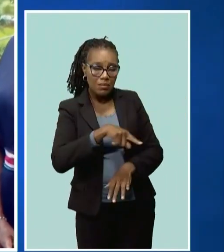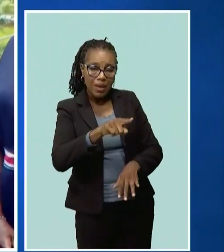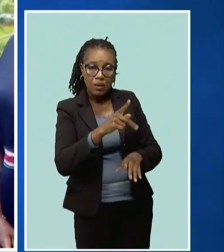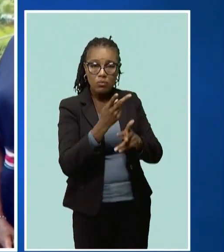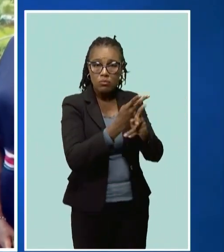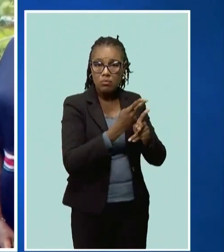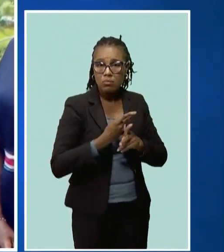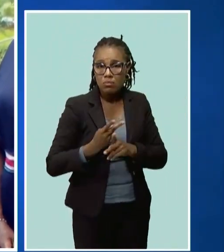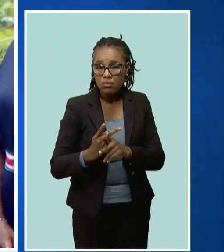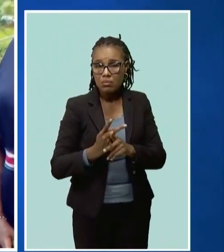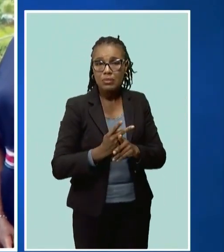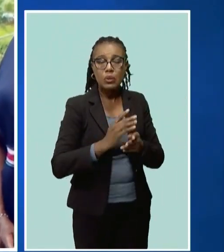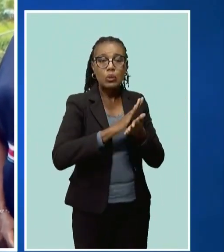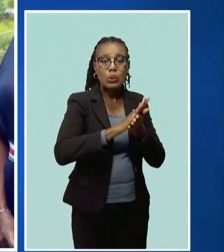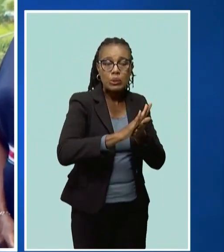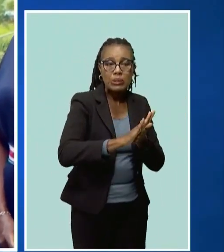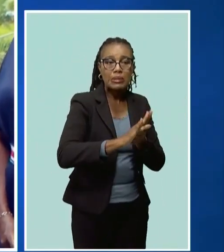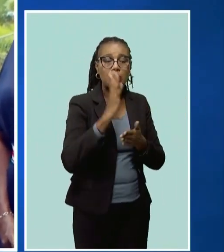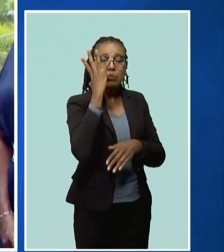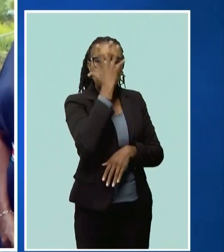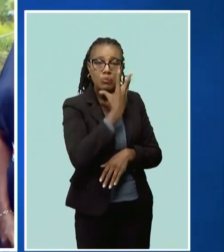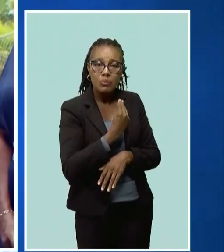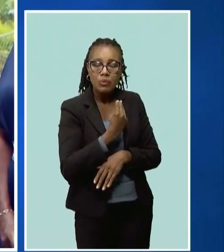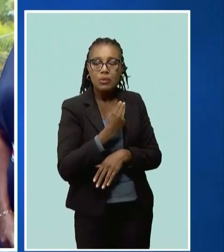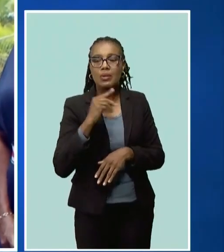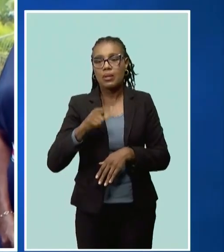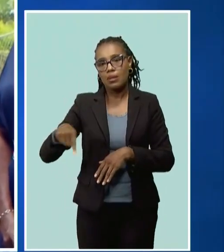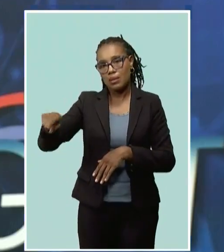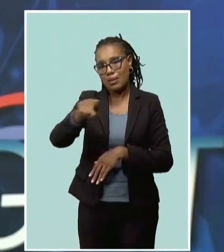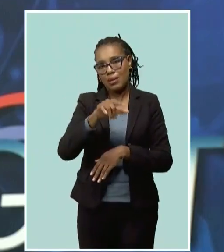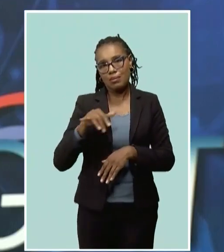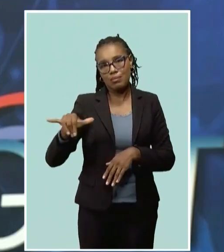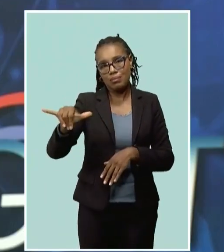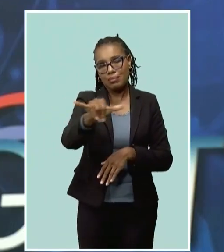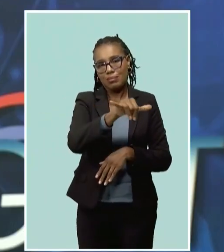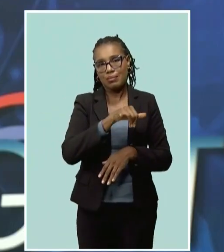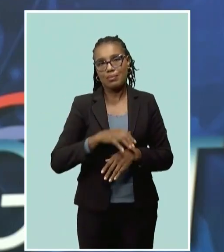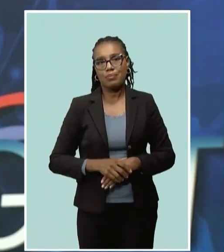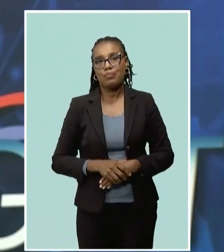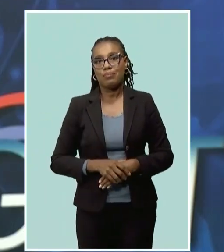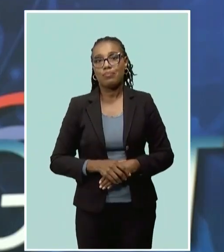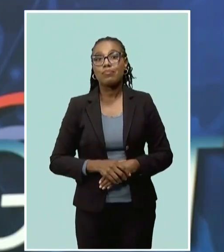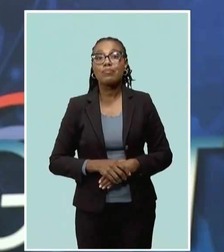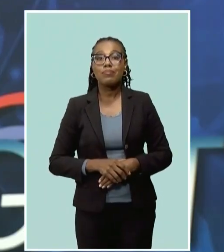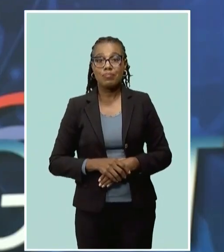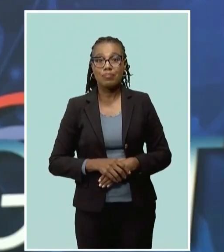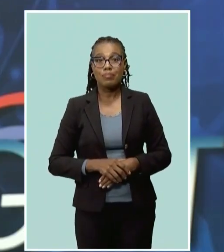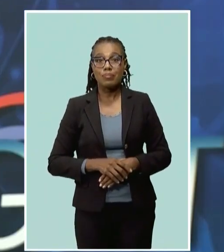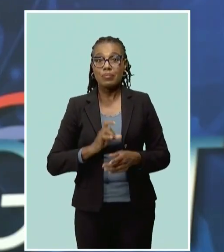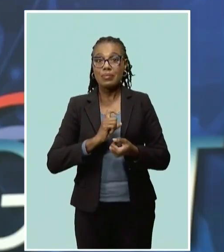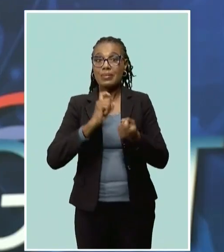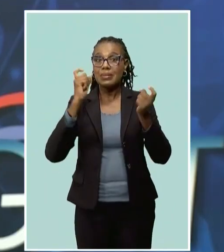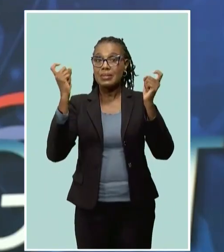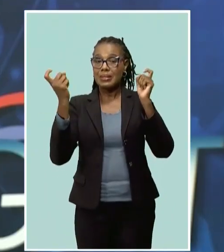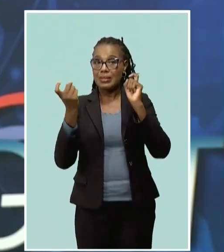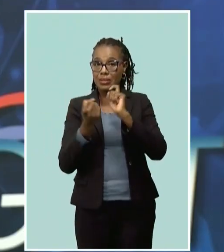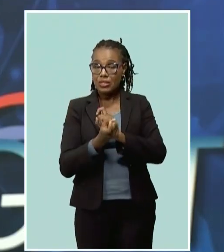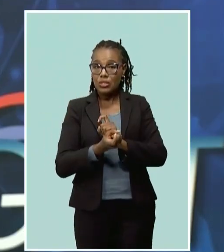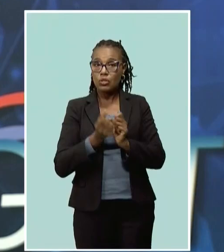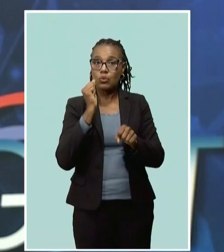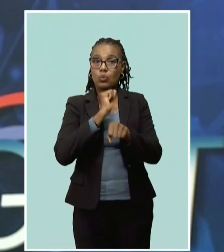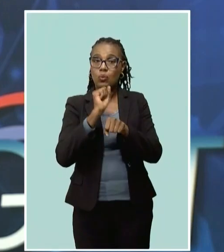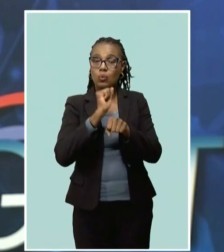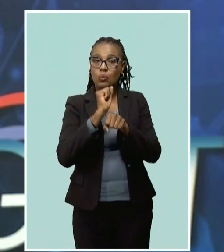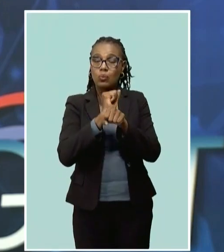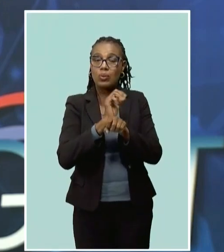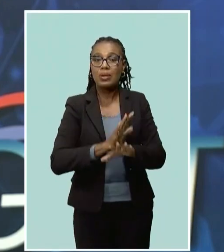campus will mushroom into the community. The transformation taking place in the world of work has